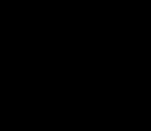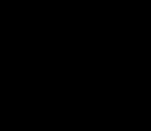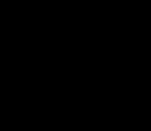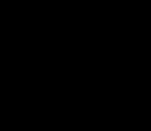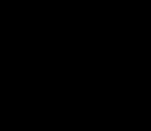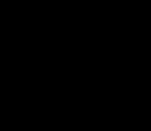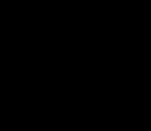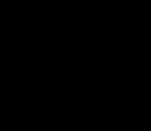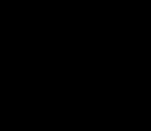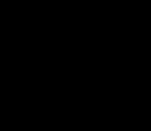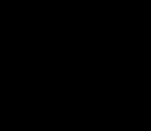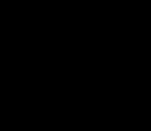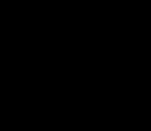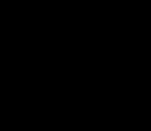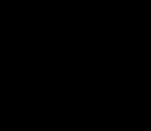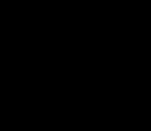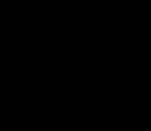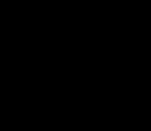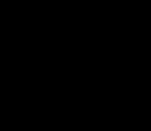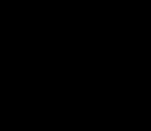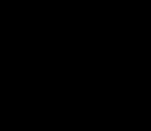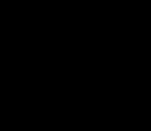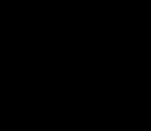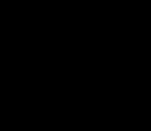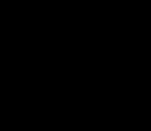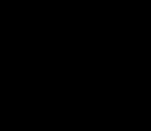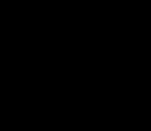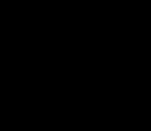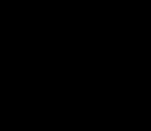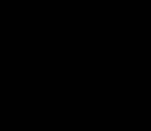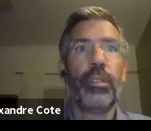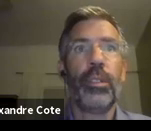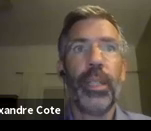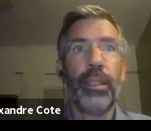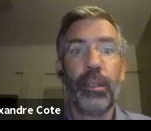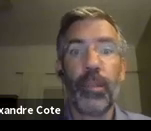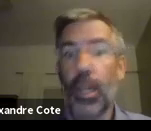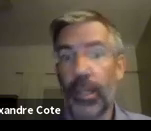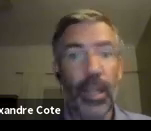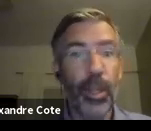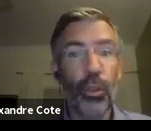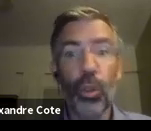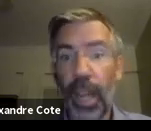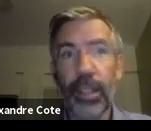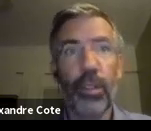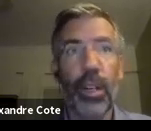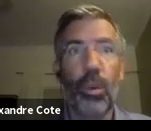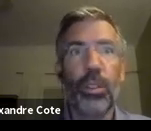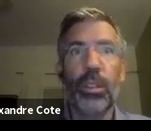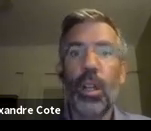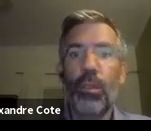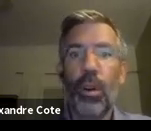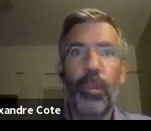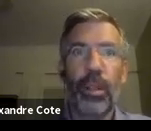direct provision of such services, still by fostering choice for persons with disabilities. It can be also caregiver